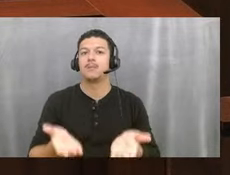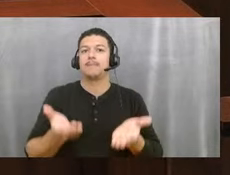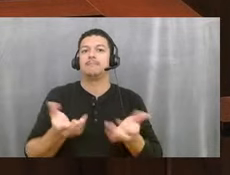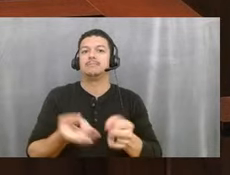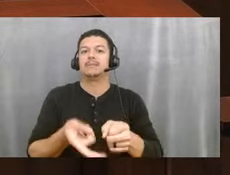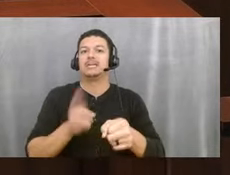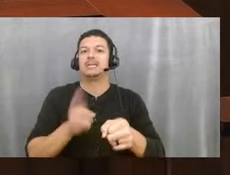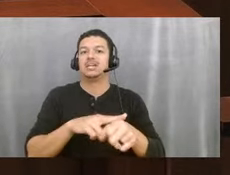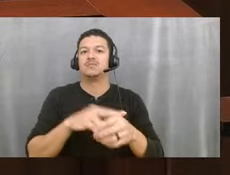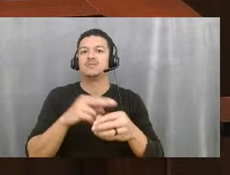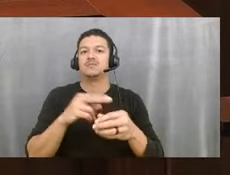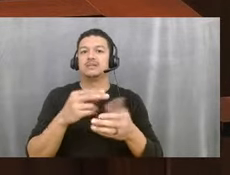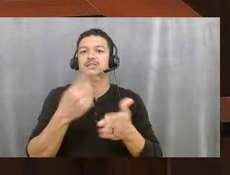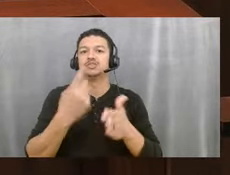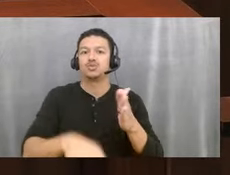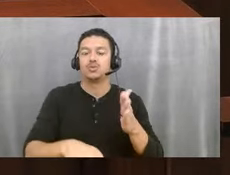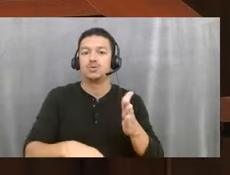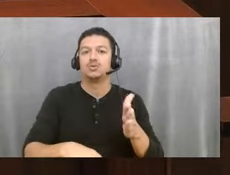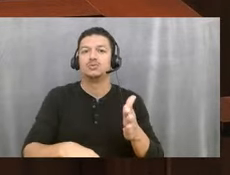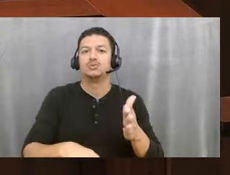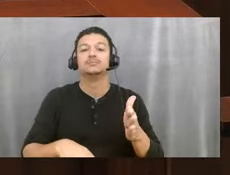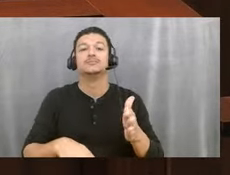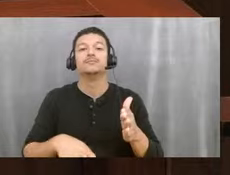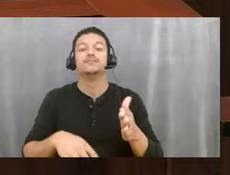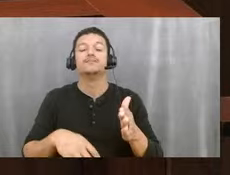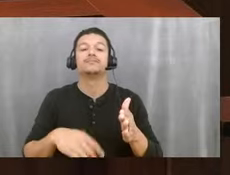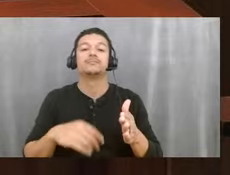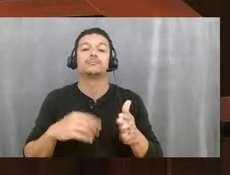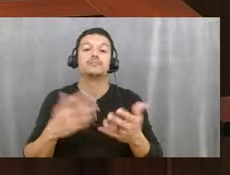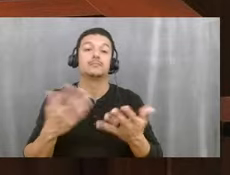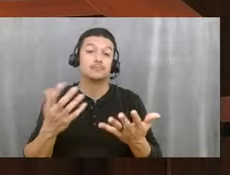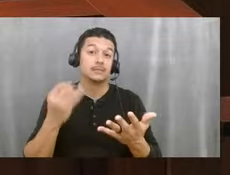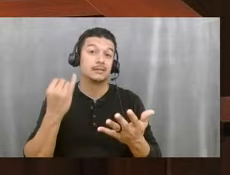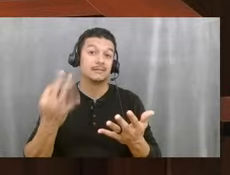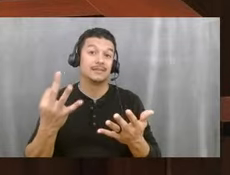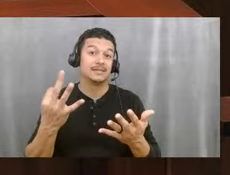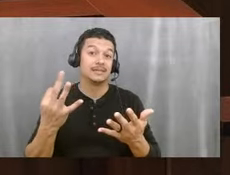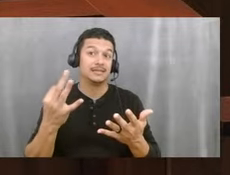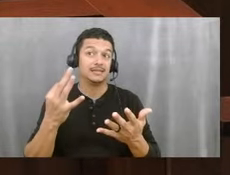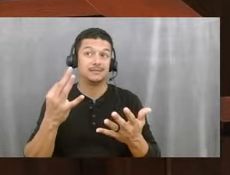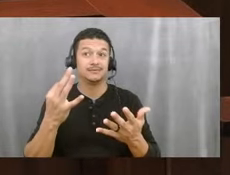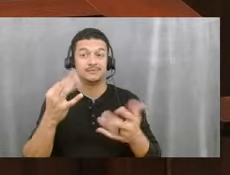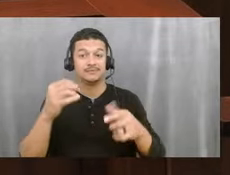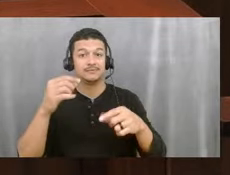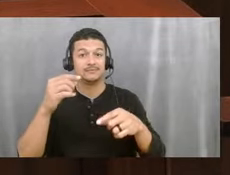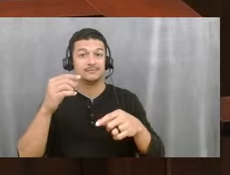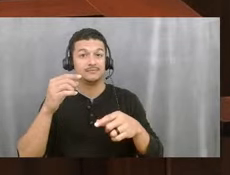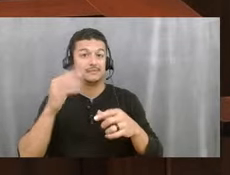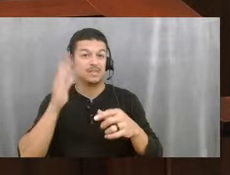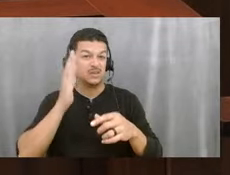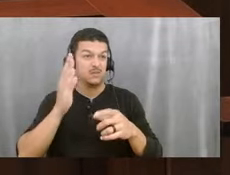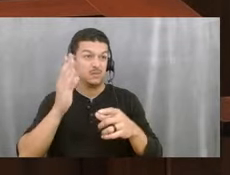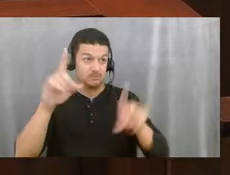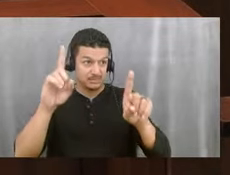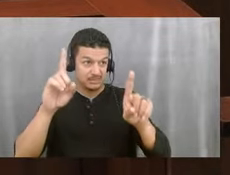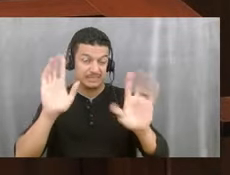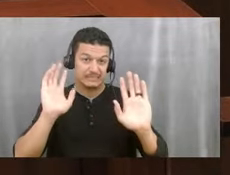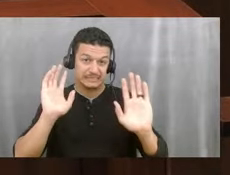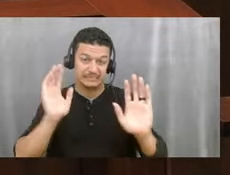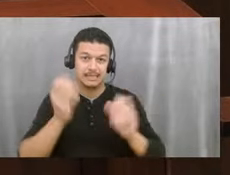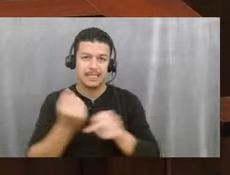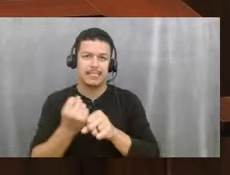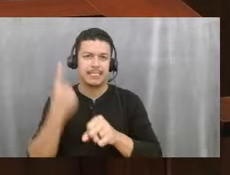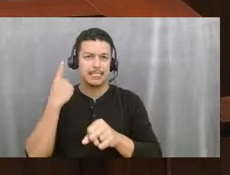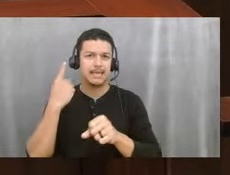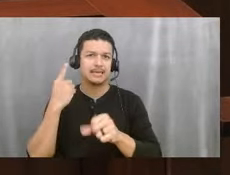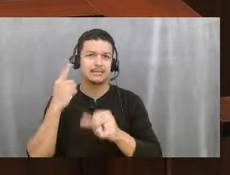passing score for the concordance scores. And so if that goes into effect this year, which they're saying that it will, last year we got a pass on